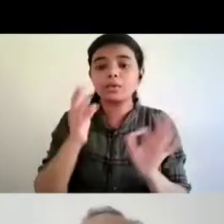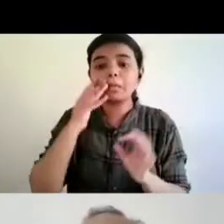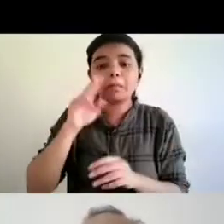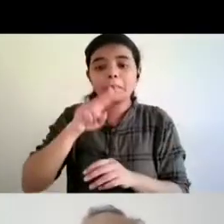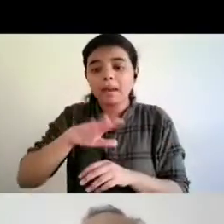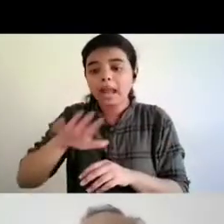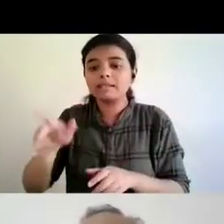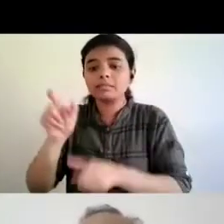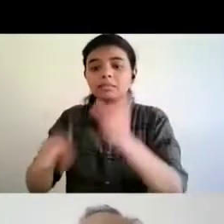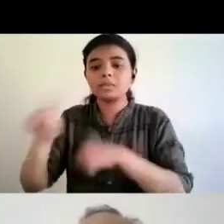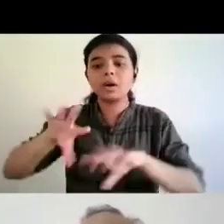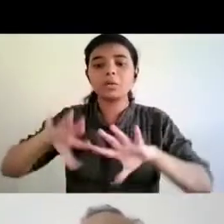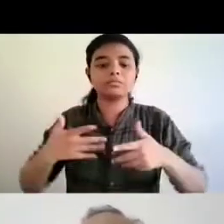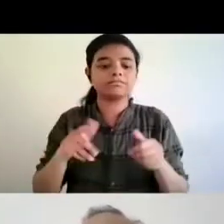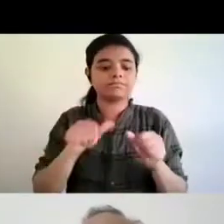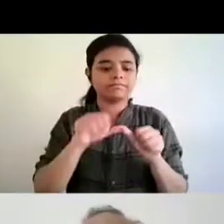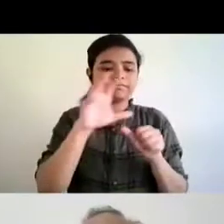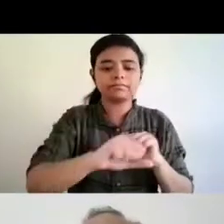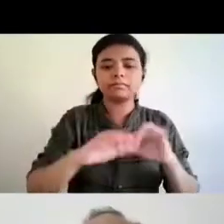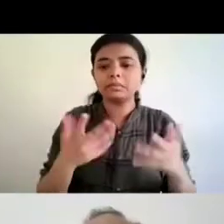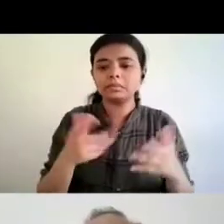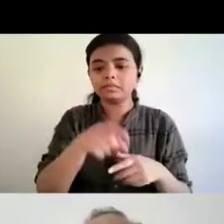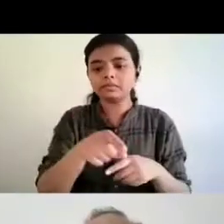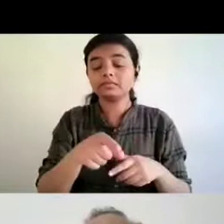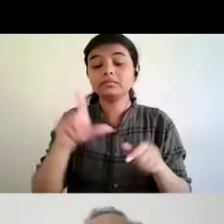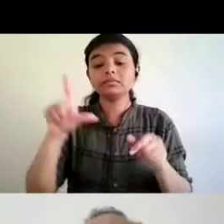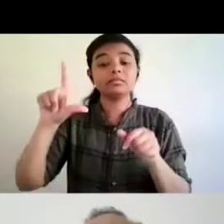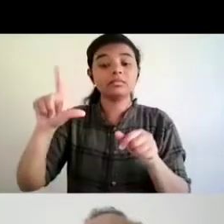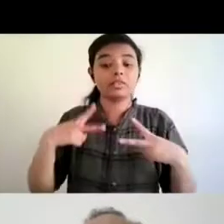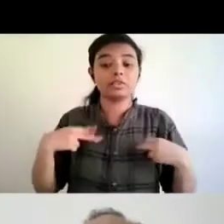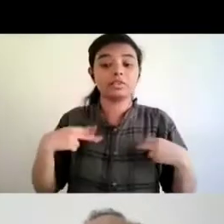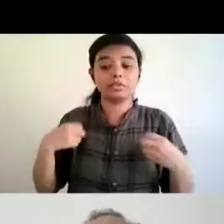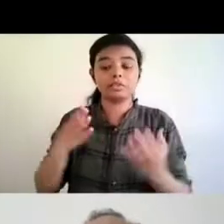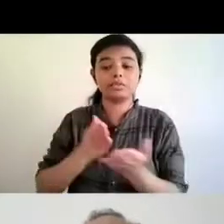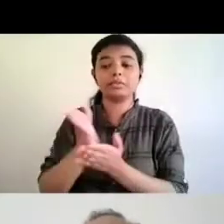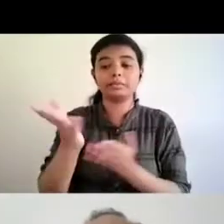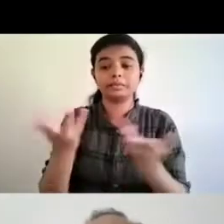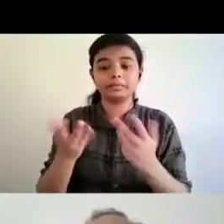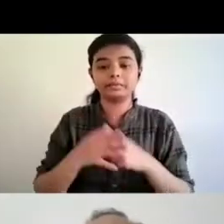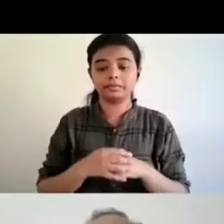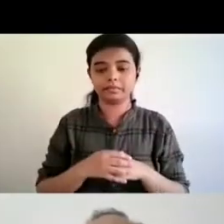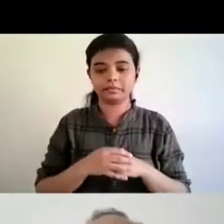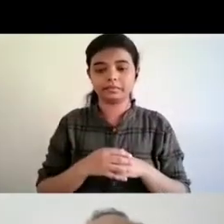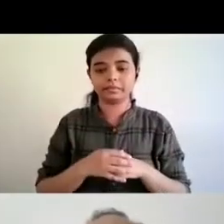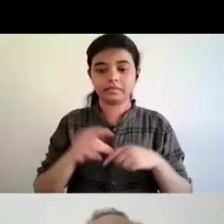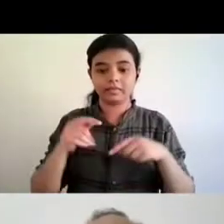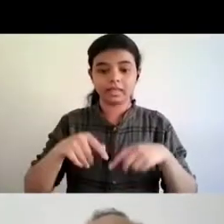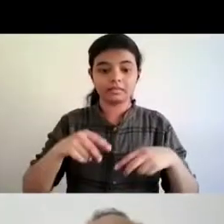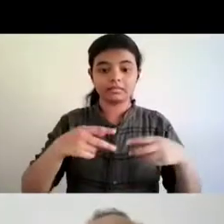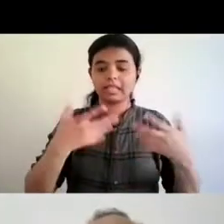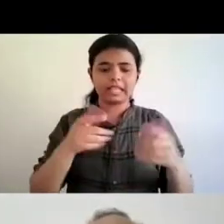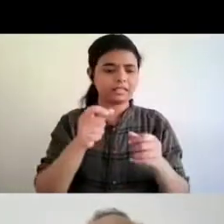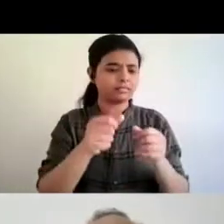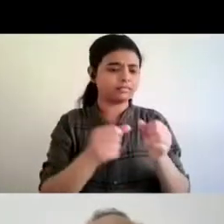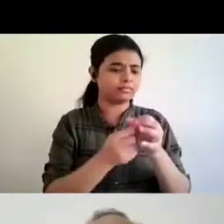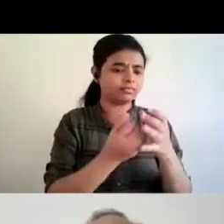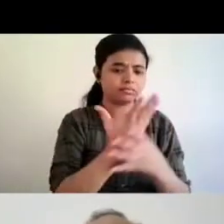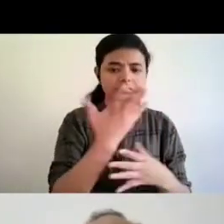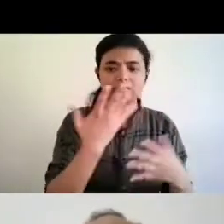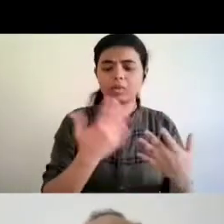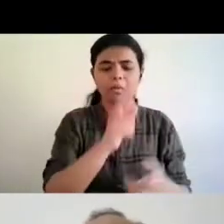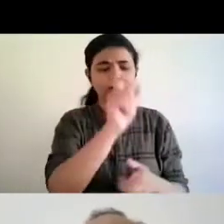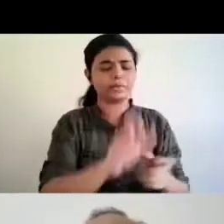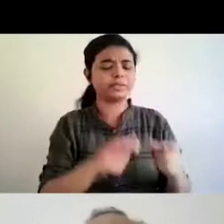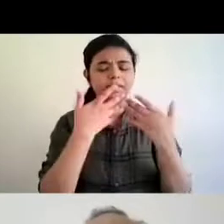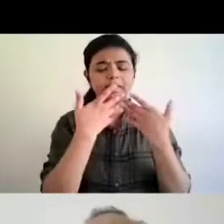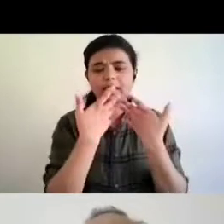the legal provision would be that now the conversion agency or anybody or an individual who